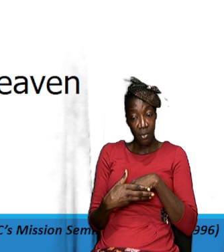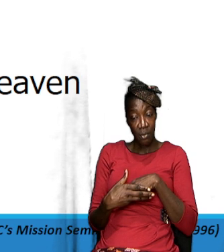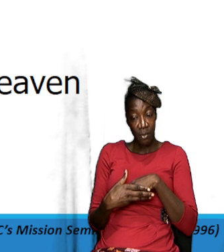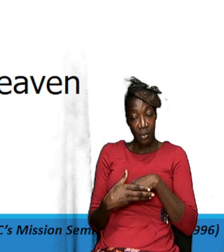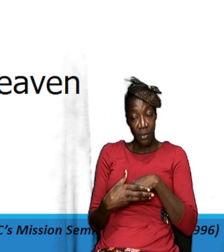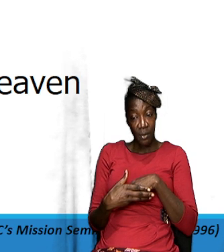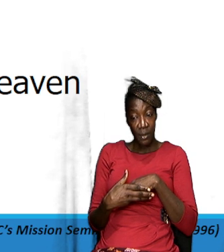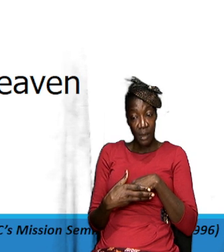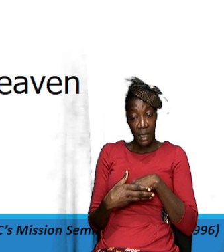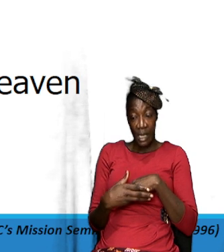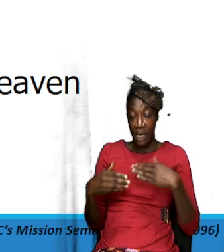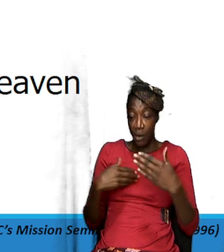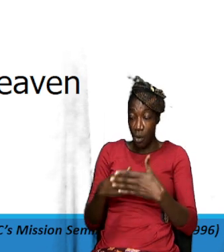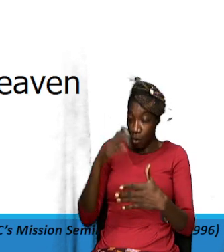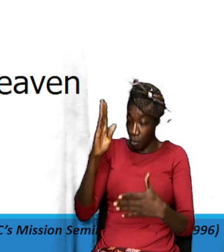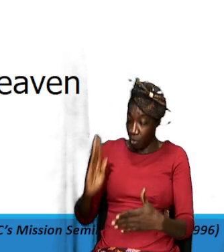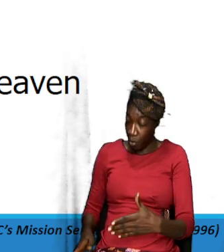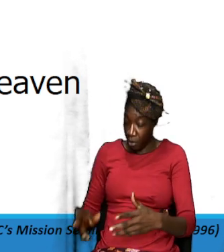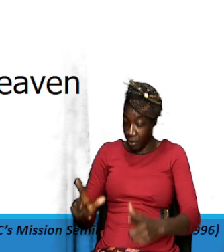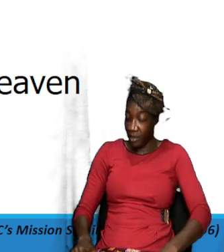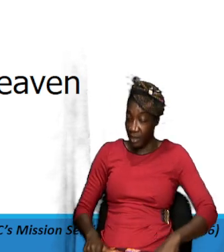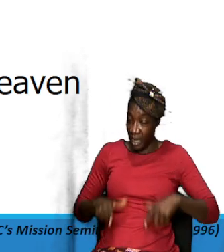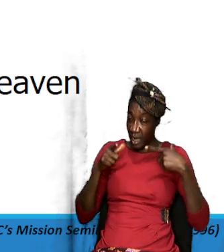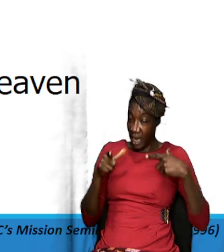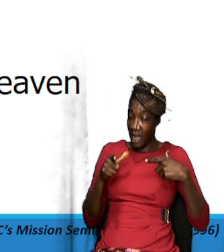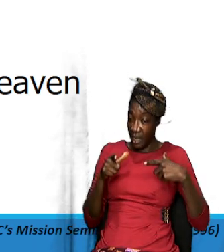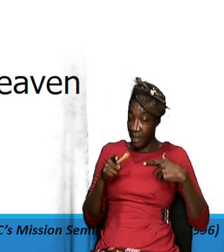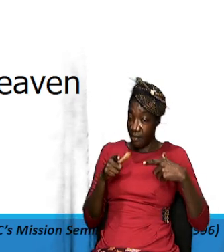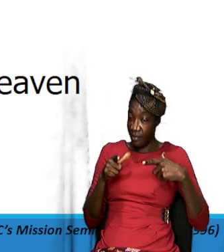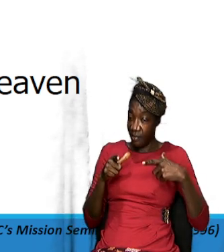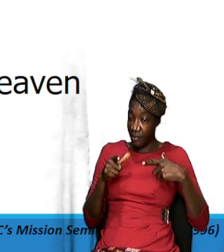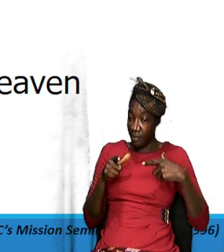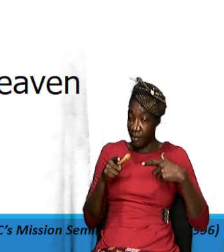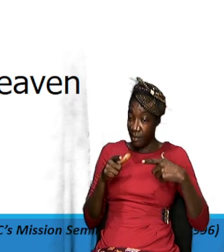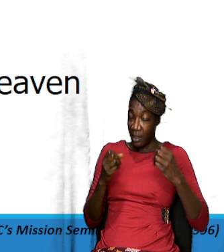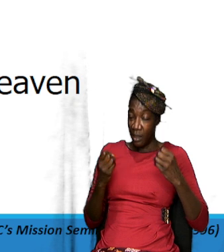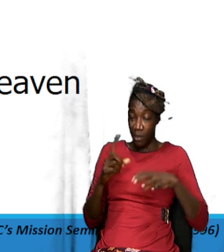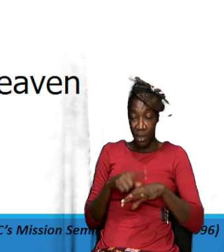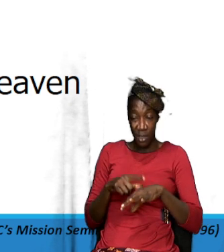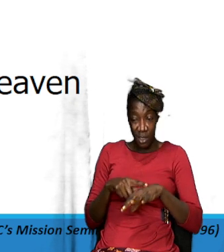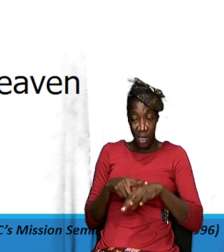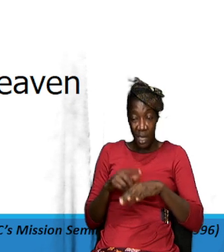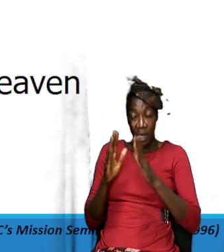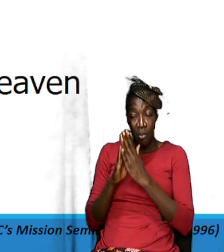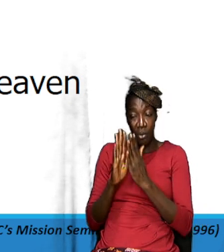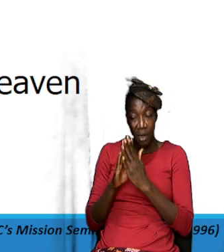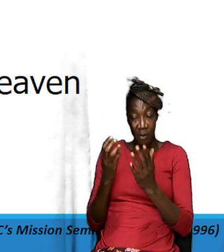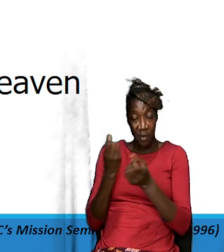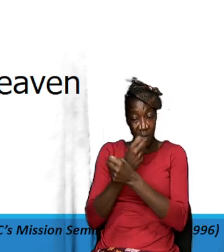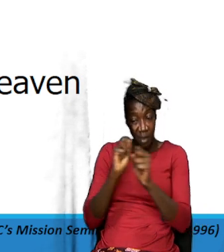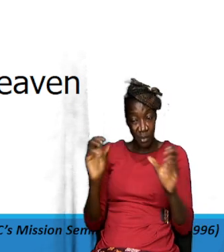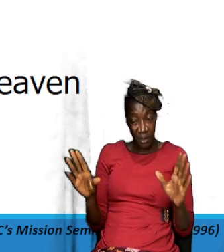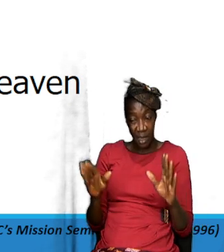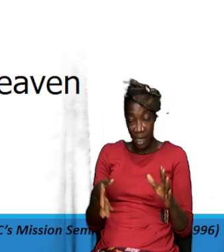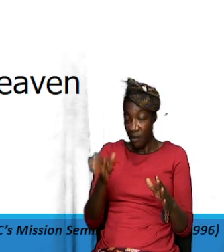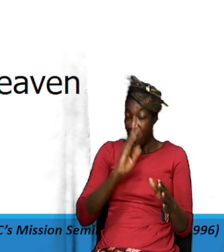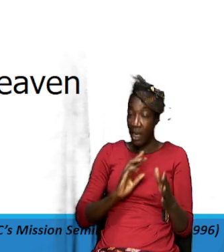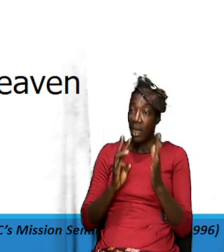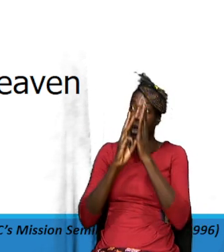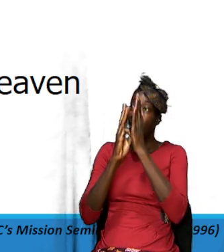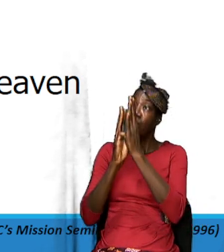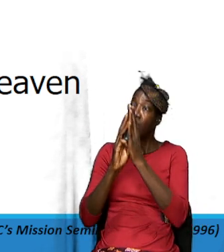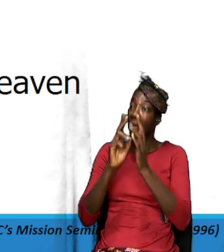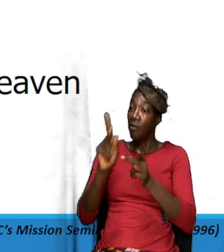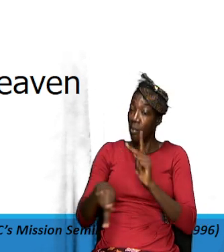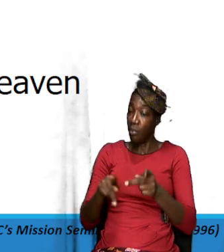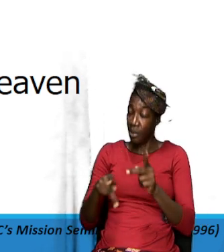in our neighbor's life and as say a lot of time the will of God can even come back now to praying for them to be saved because it is the will of God for them to be